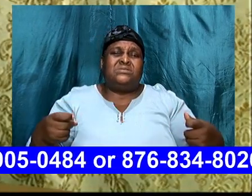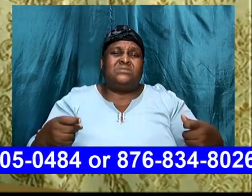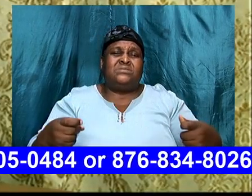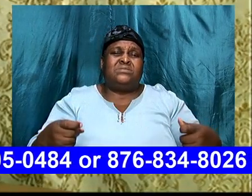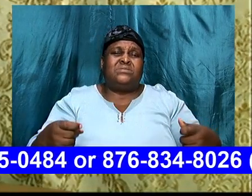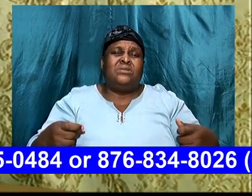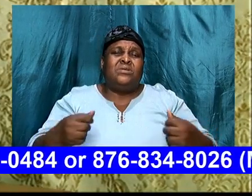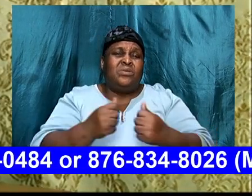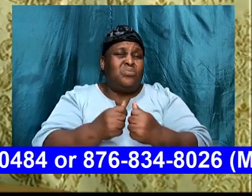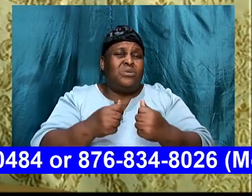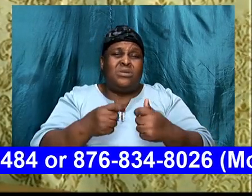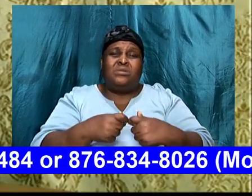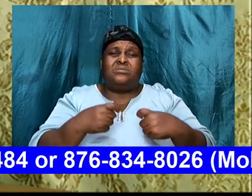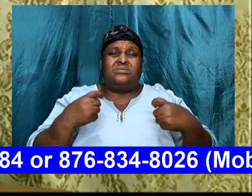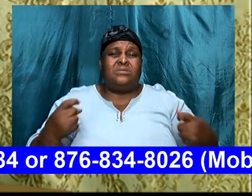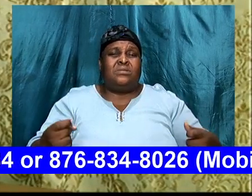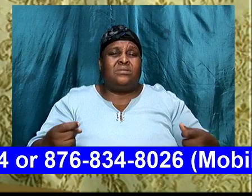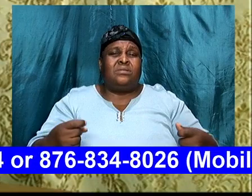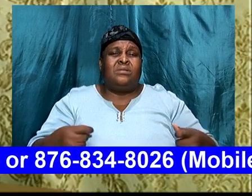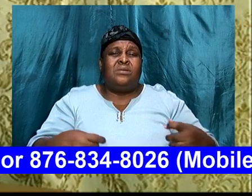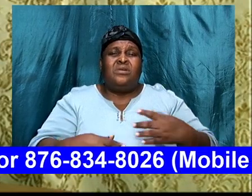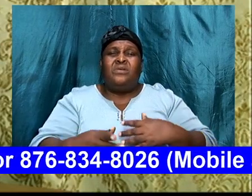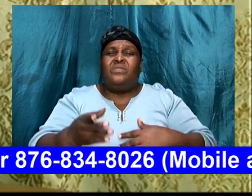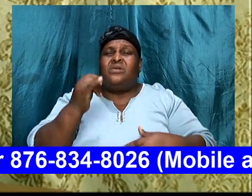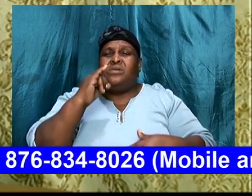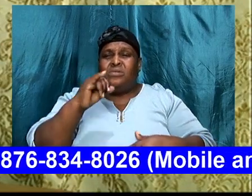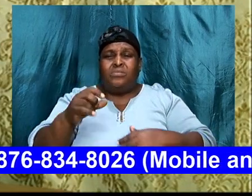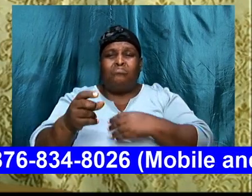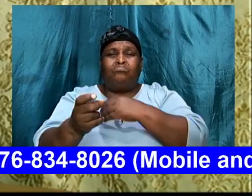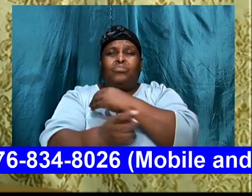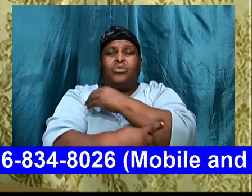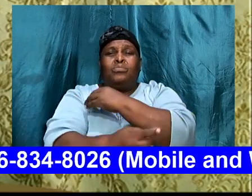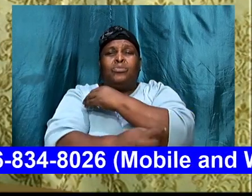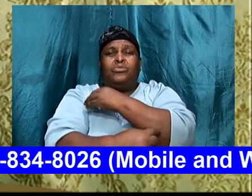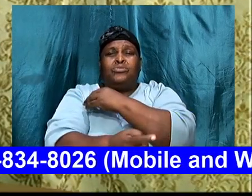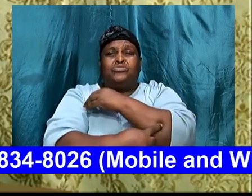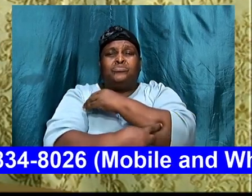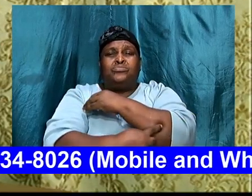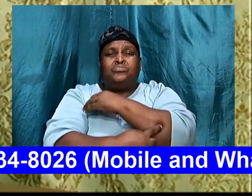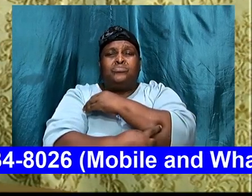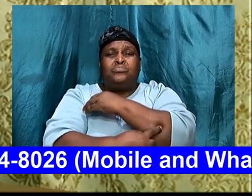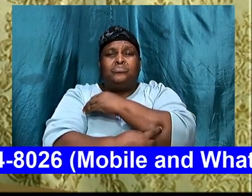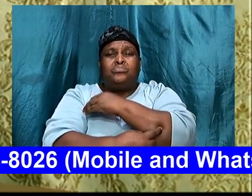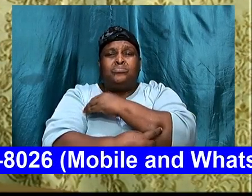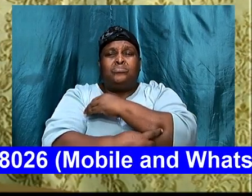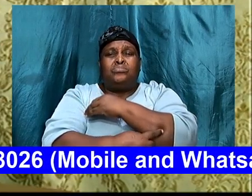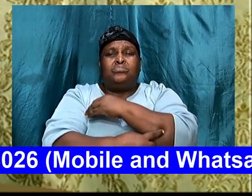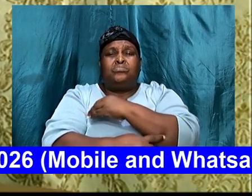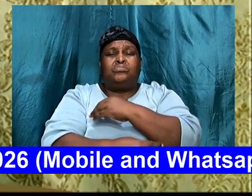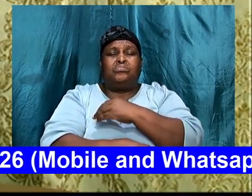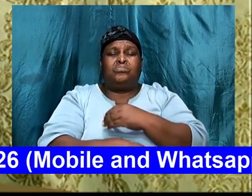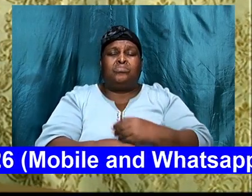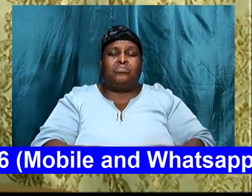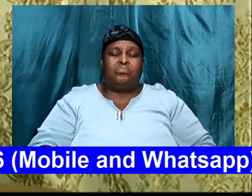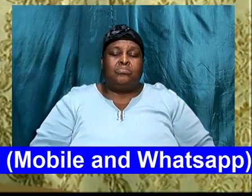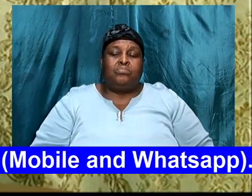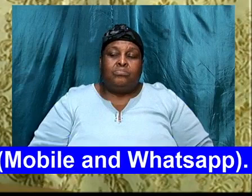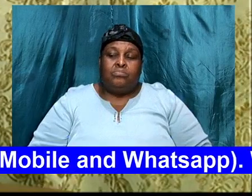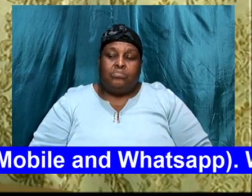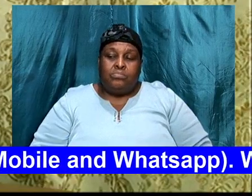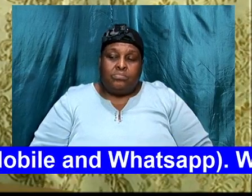and with sin, there, our repercussion, the Bible says, that we will be, flogged with many stripes,